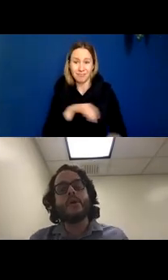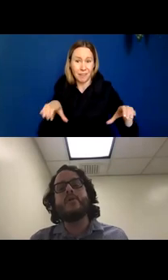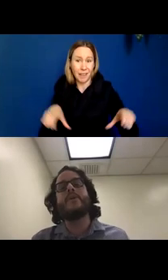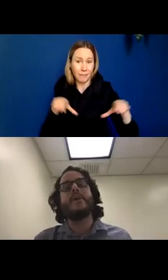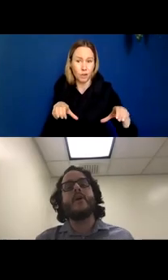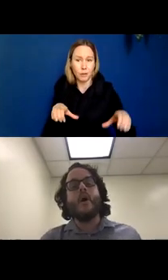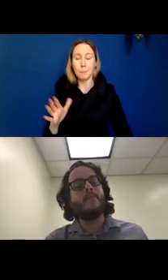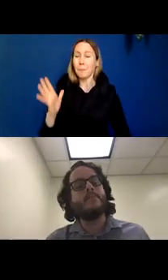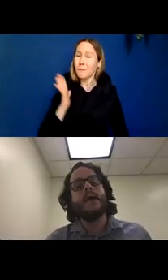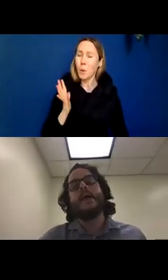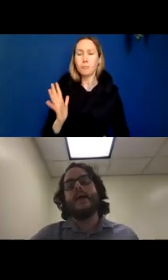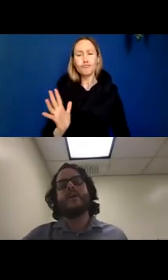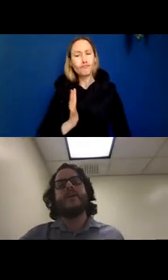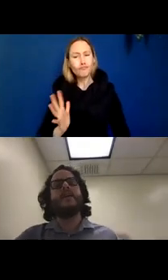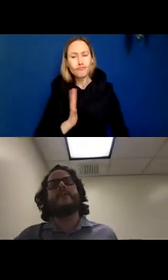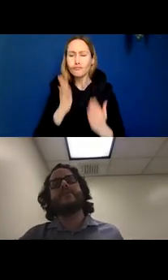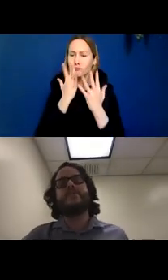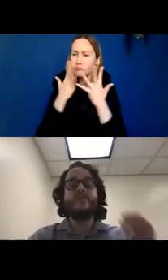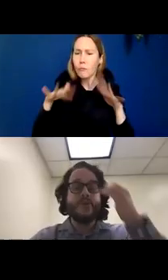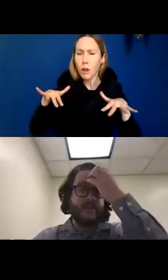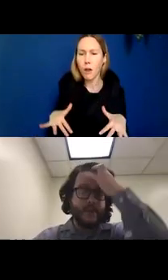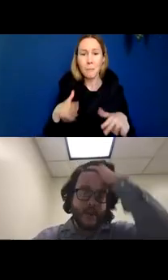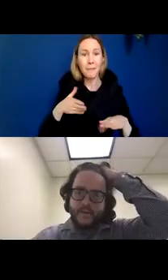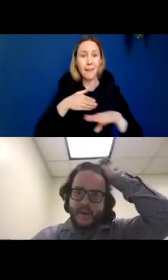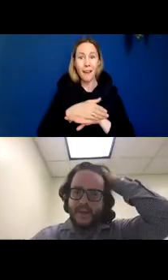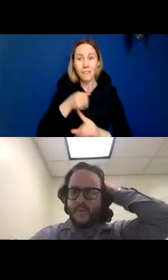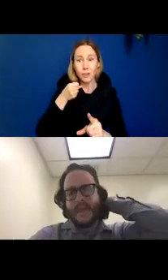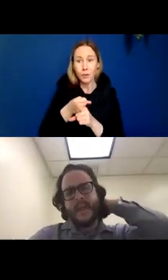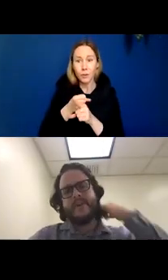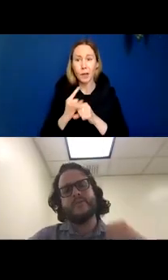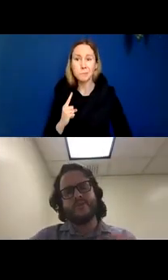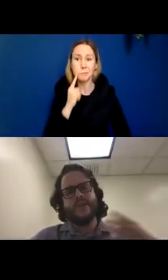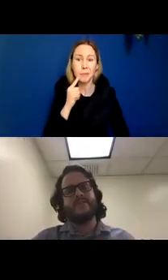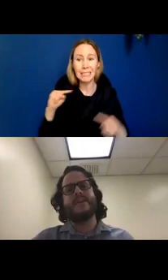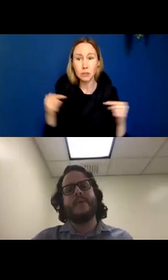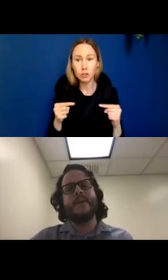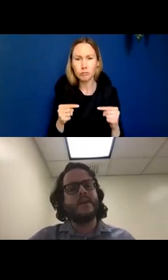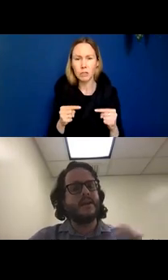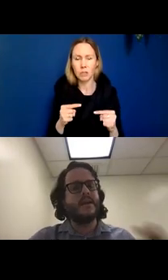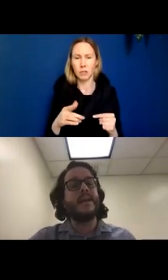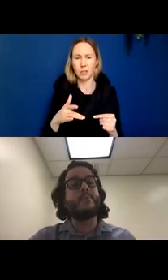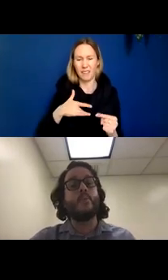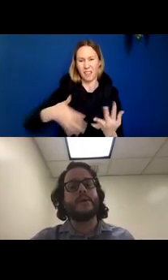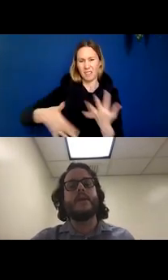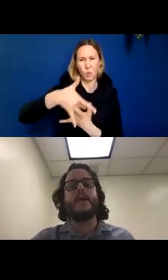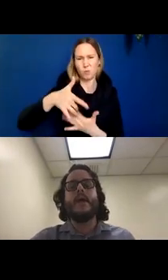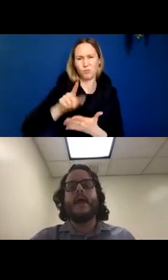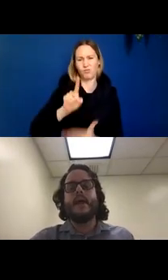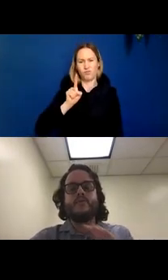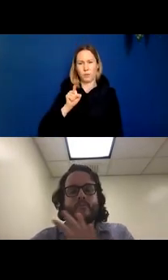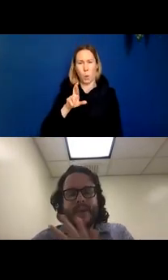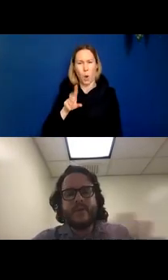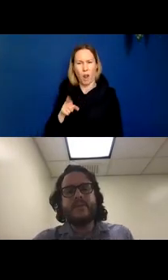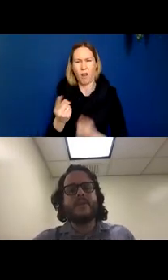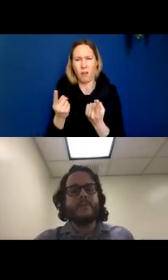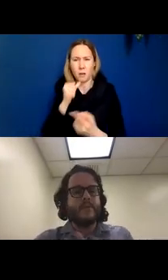cordial, very calm, and suddenly after this injury, as he recovered, he became very socially disinhibited and inappropriate. And